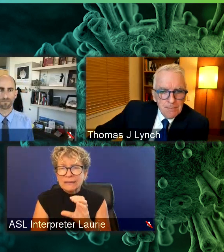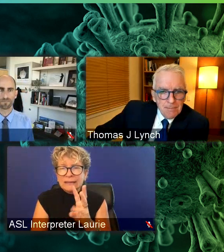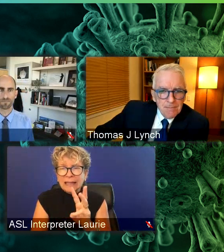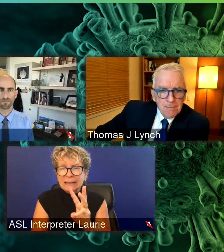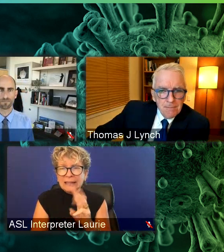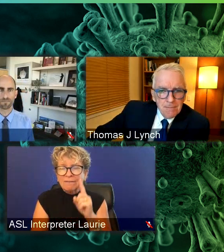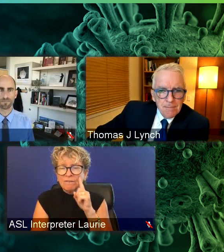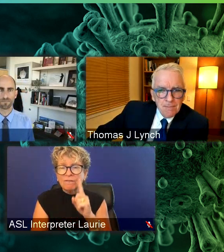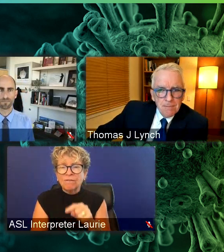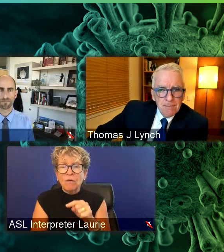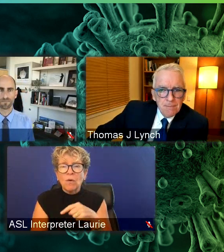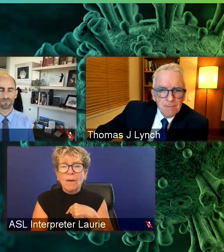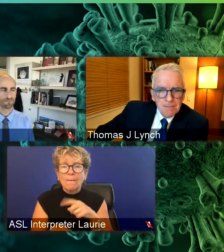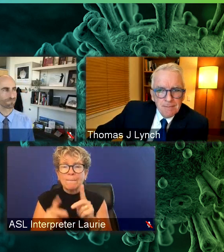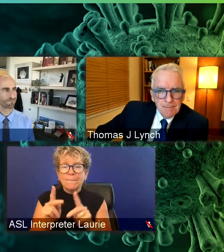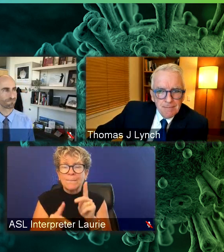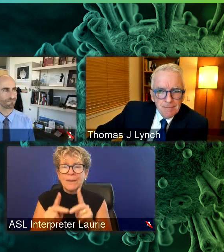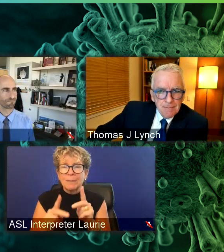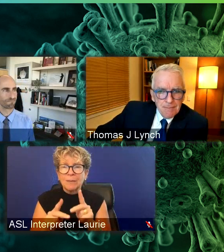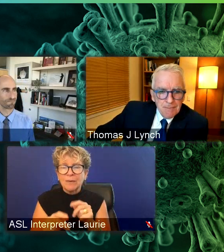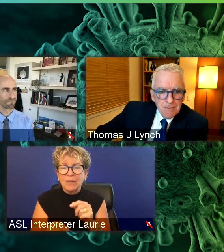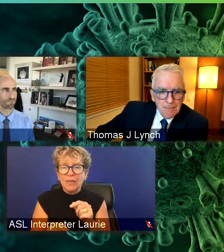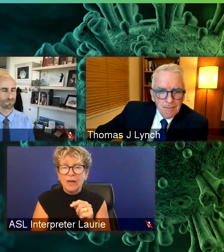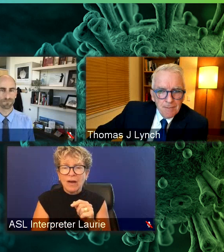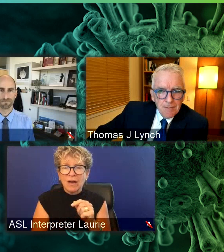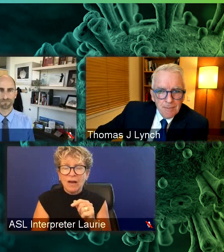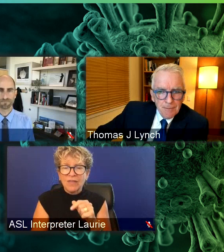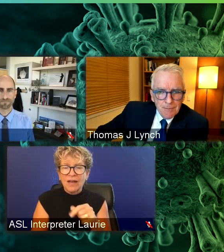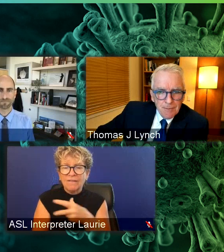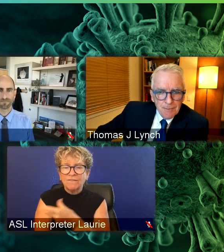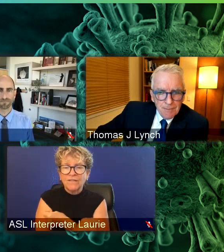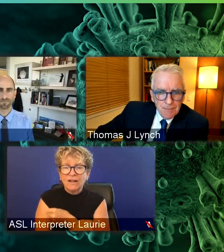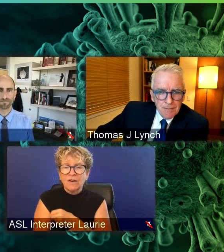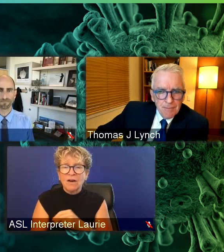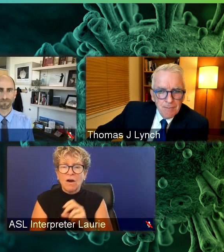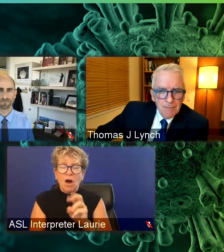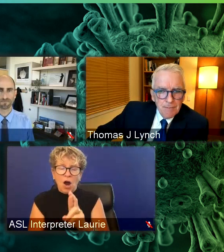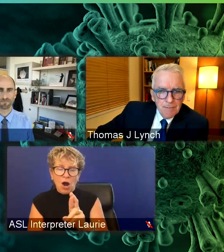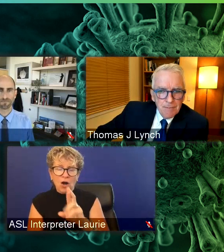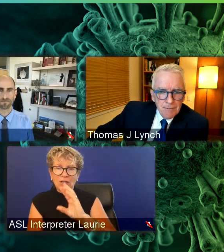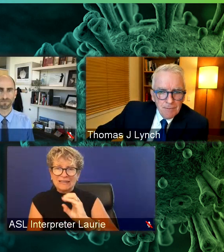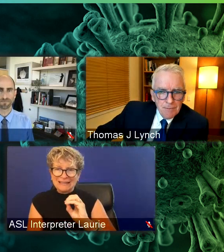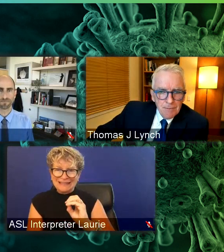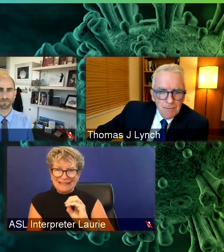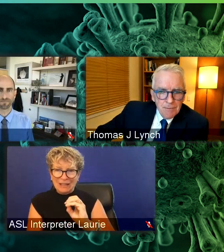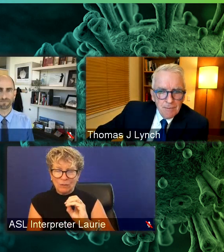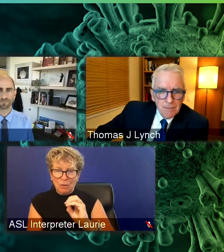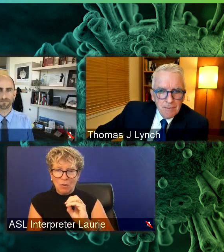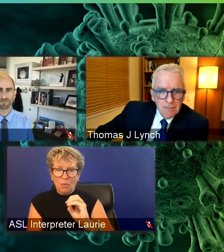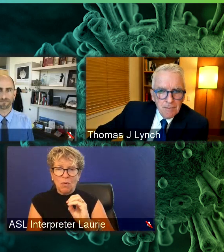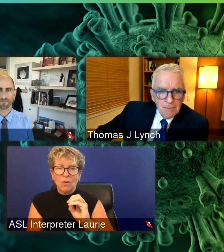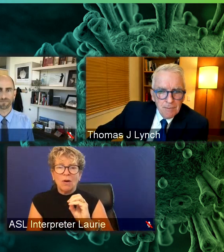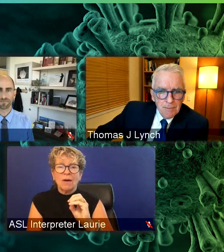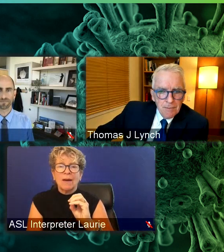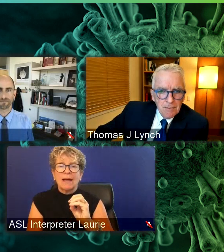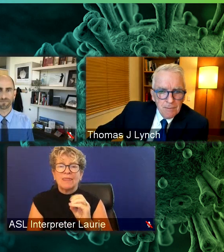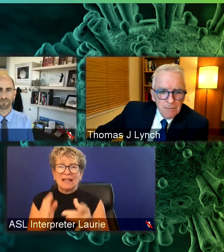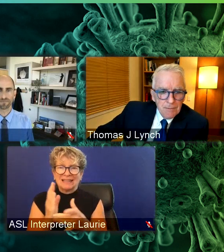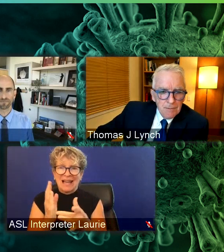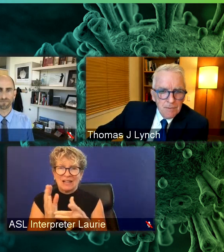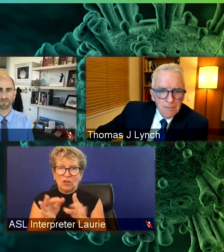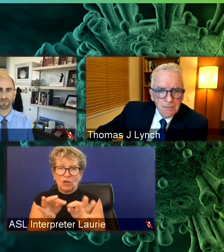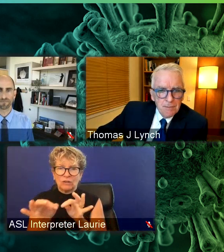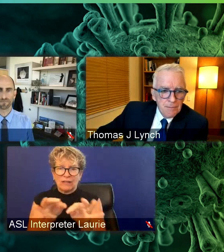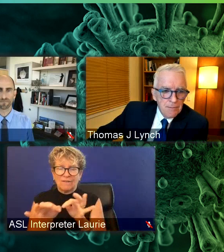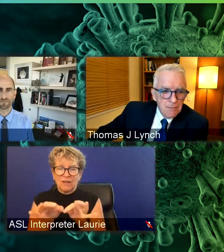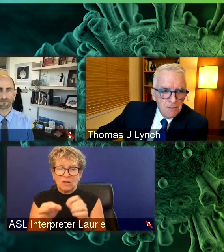The technical definition of R0 or R0 is you have a new